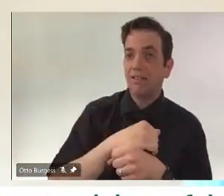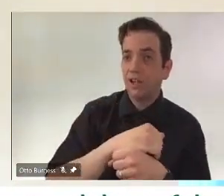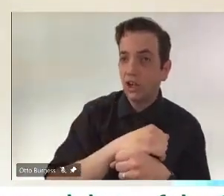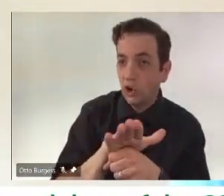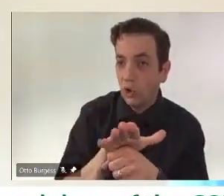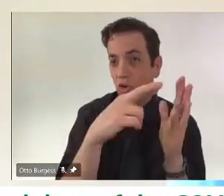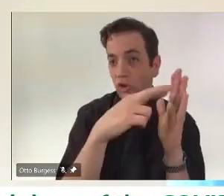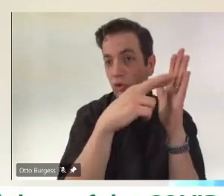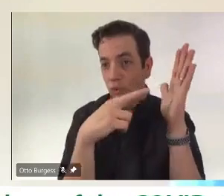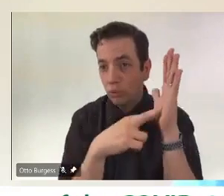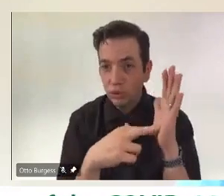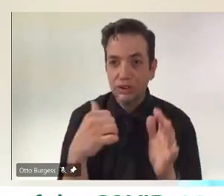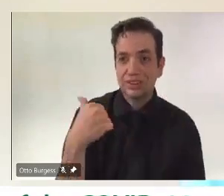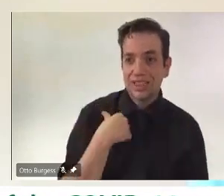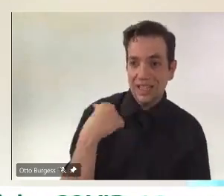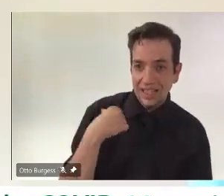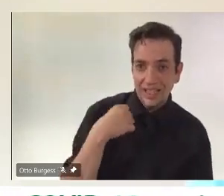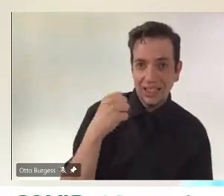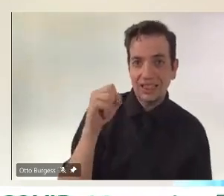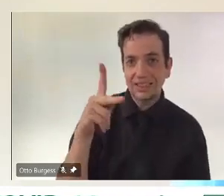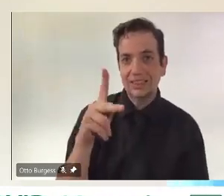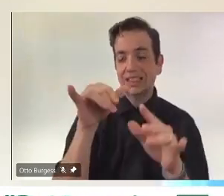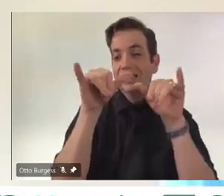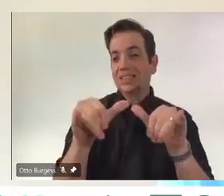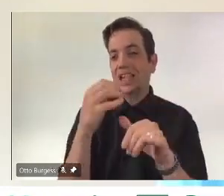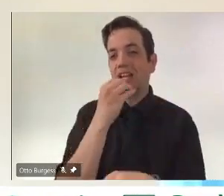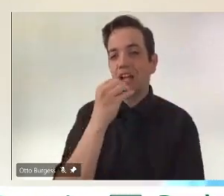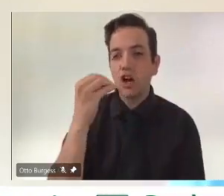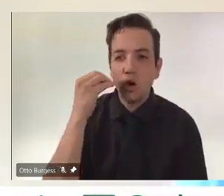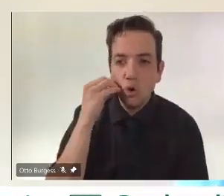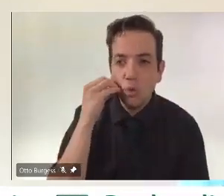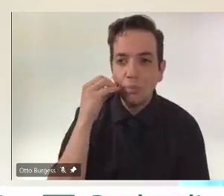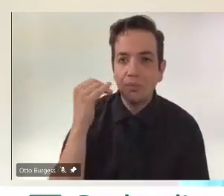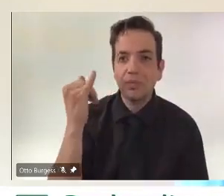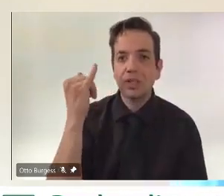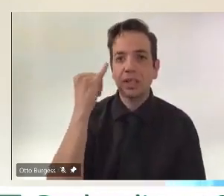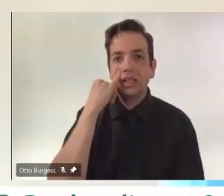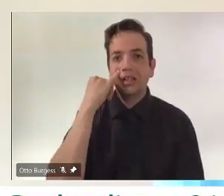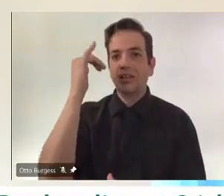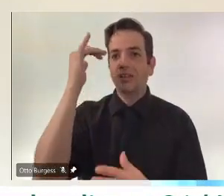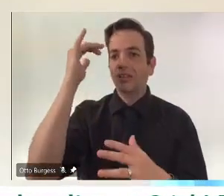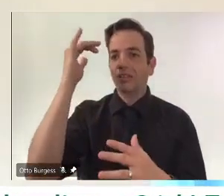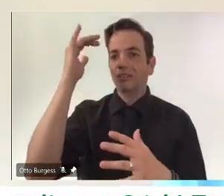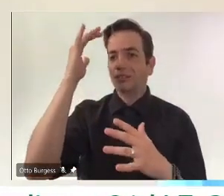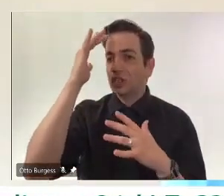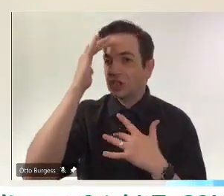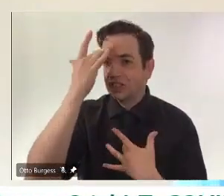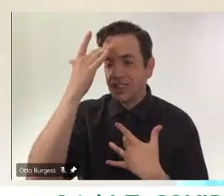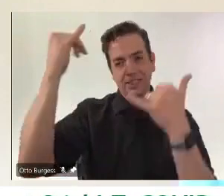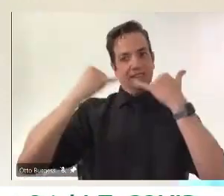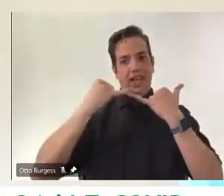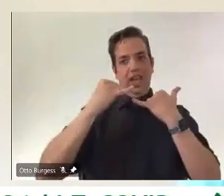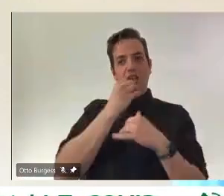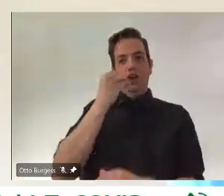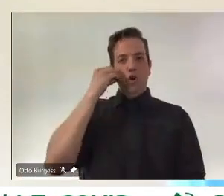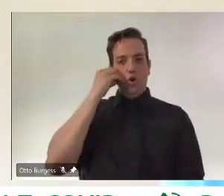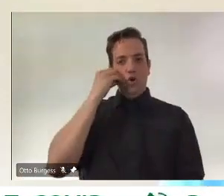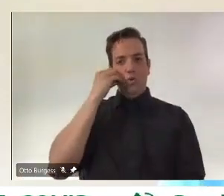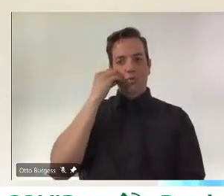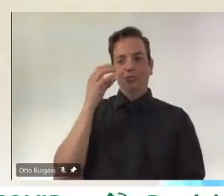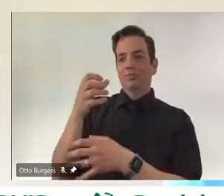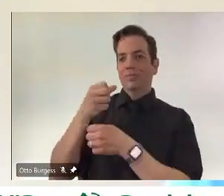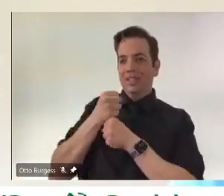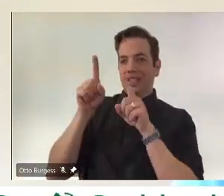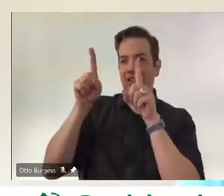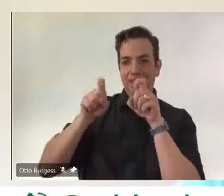stay home if you're sick, even if you were invited to that long-awaited event, get tested. When you're at an event, know, follow all the